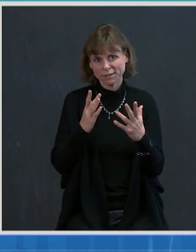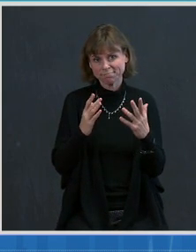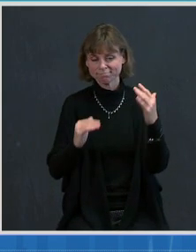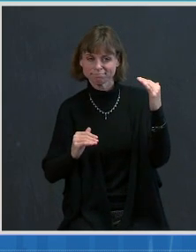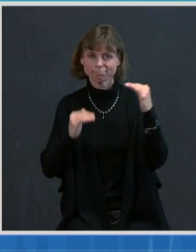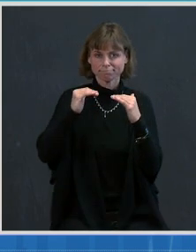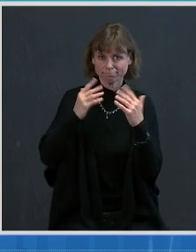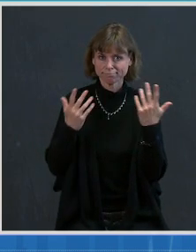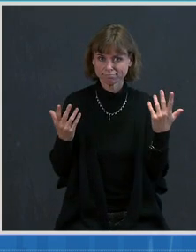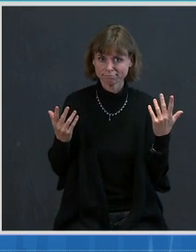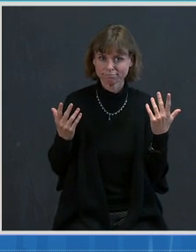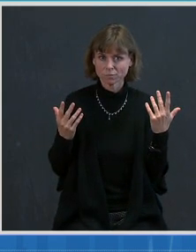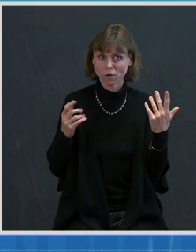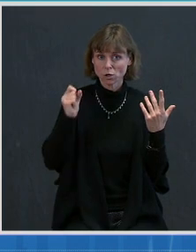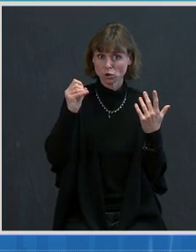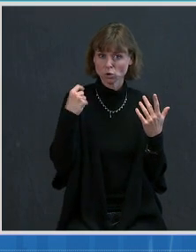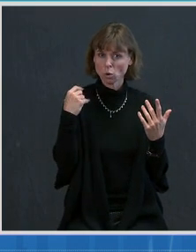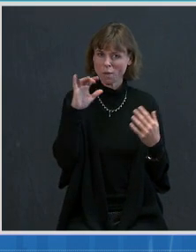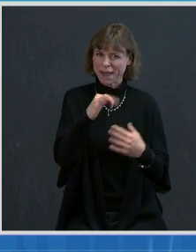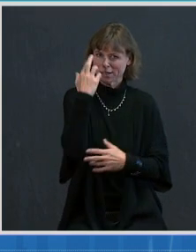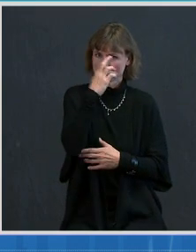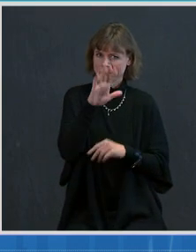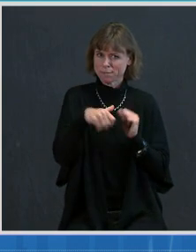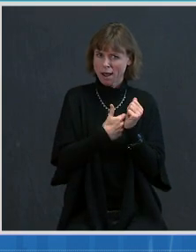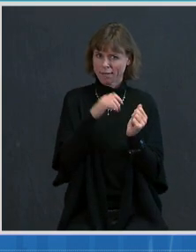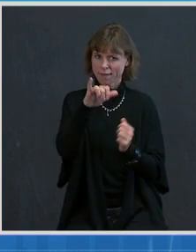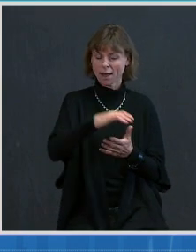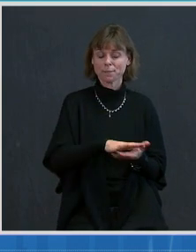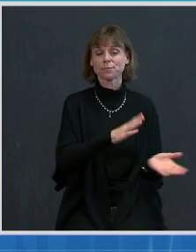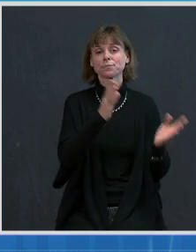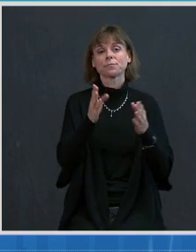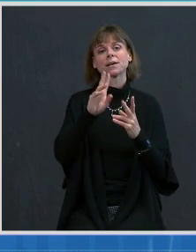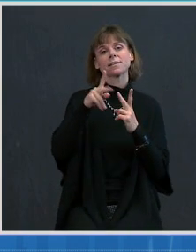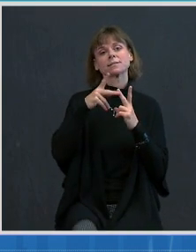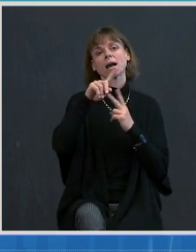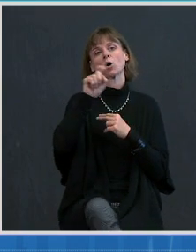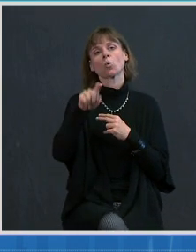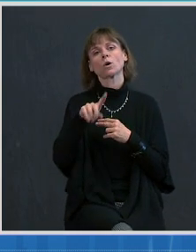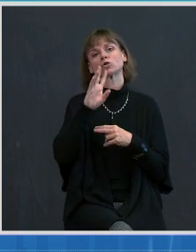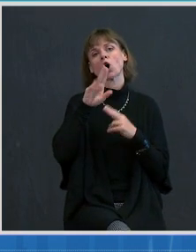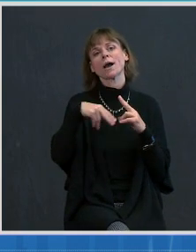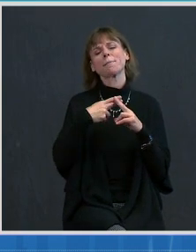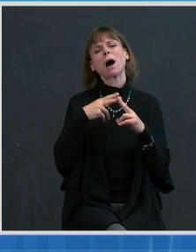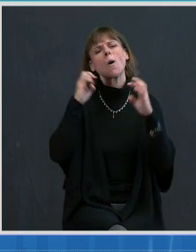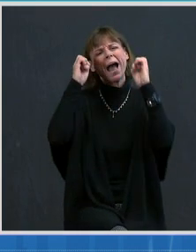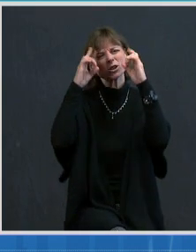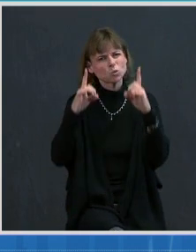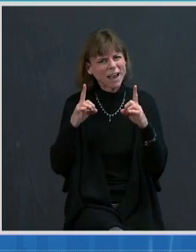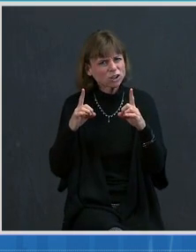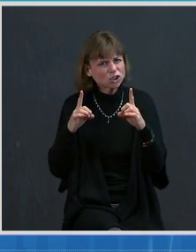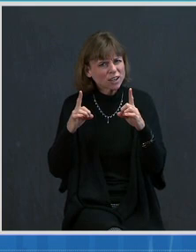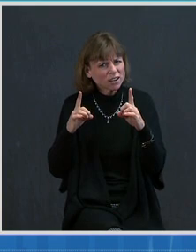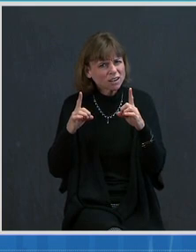reason behind it. Your second question was about education campaigns. Is that what it was?